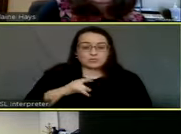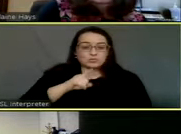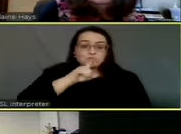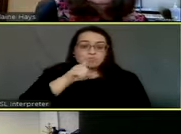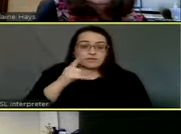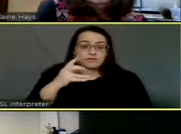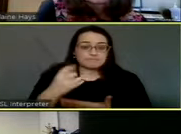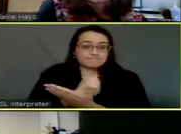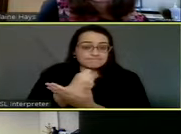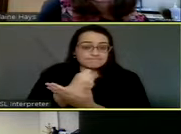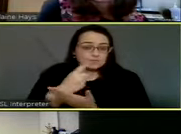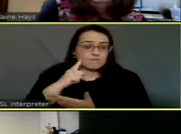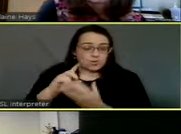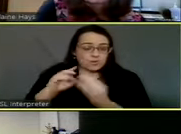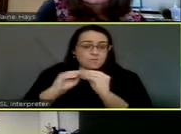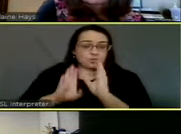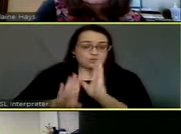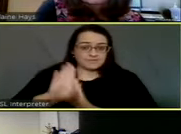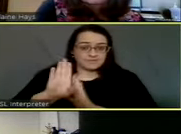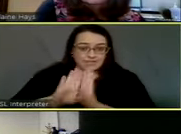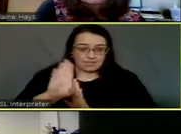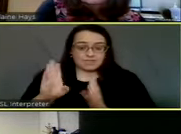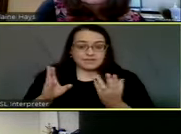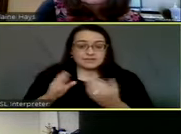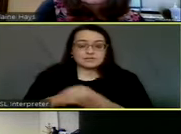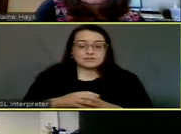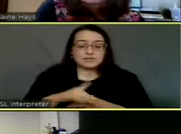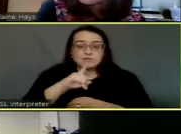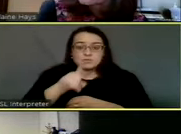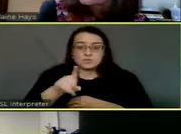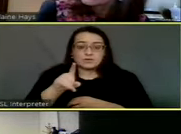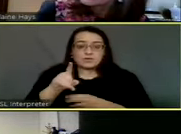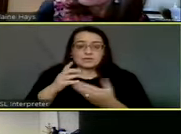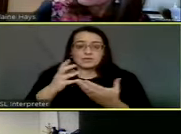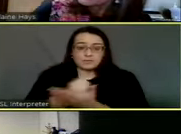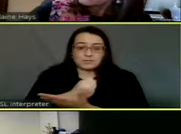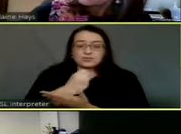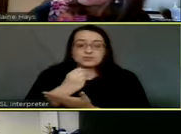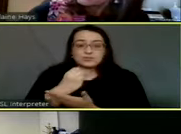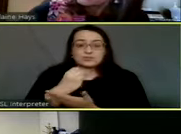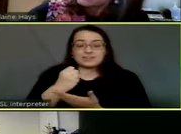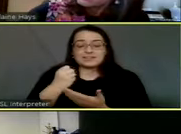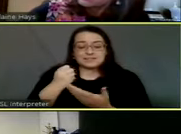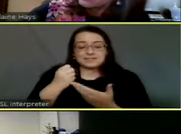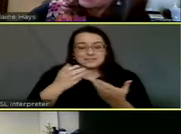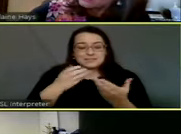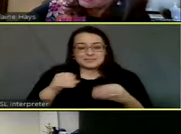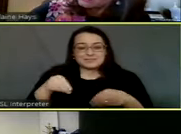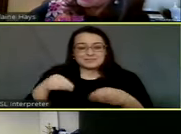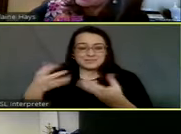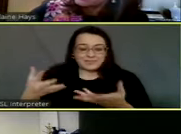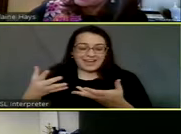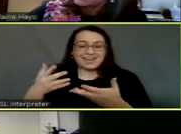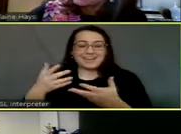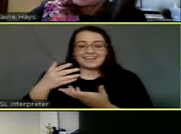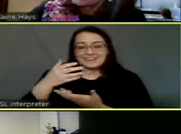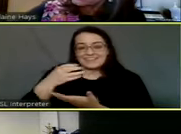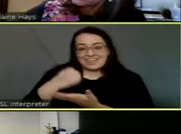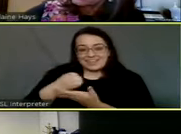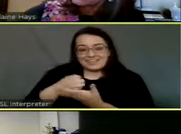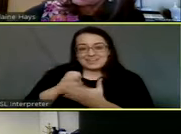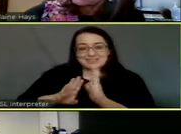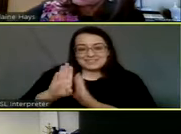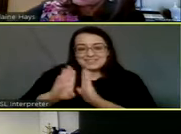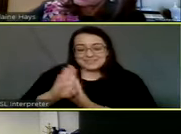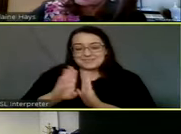for development in our city and a very real opportunity to bring economic, um, development around